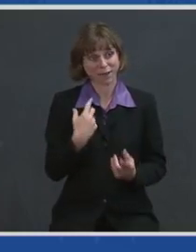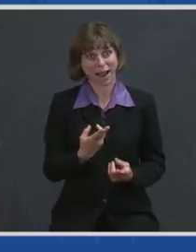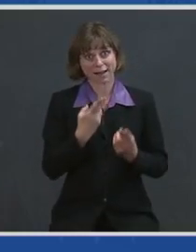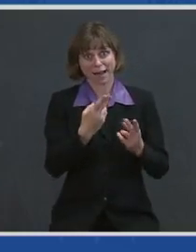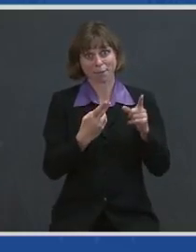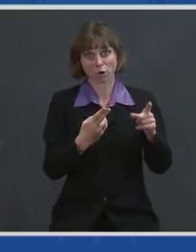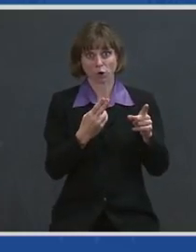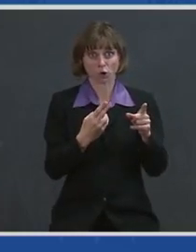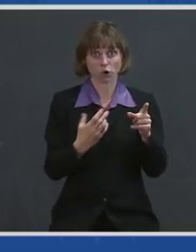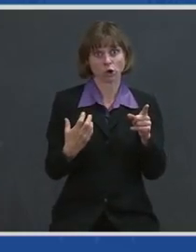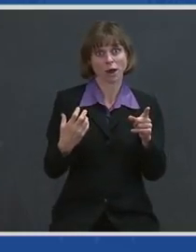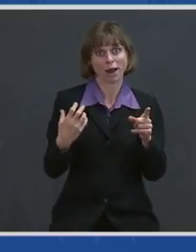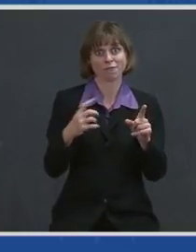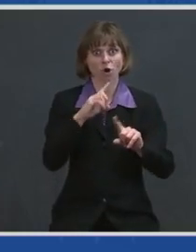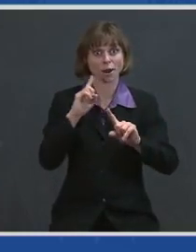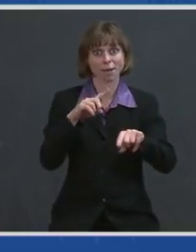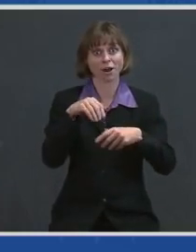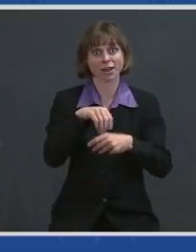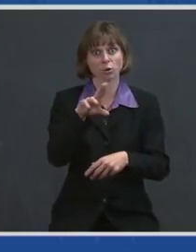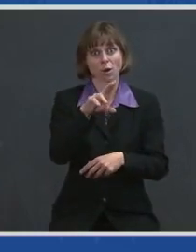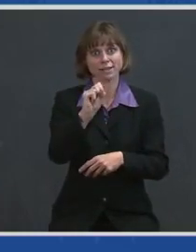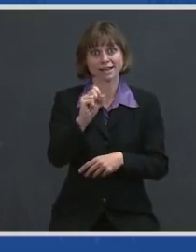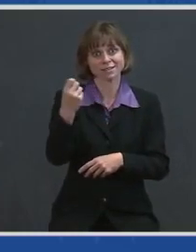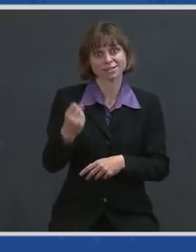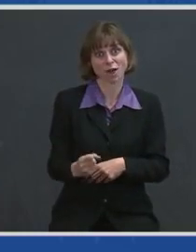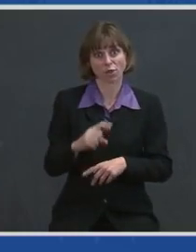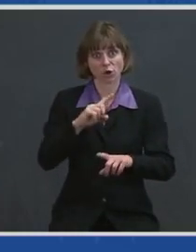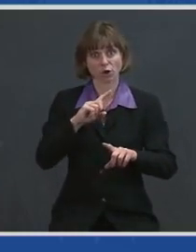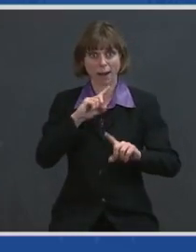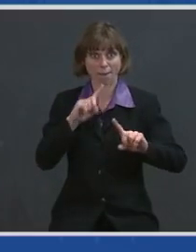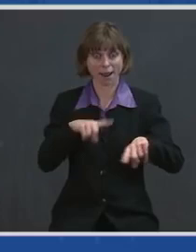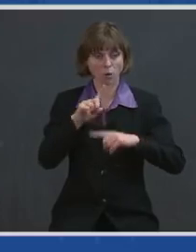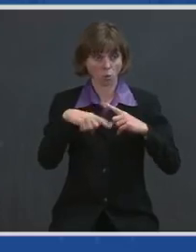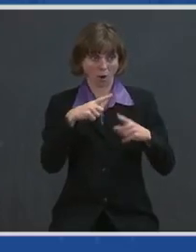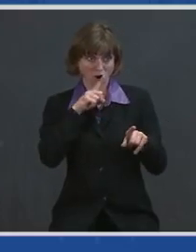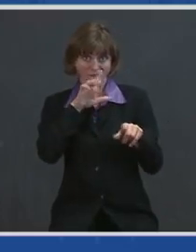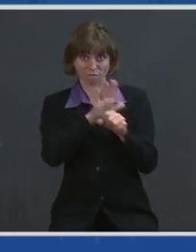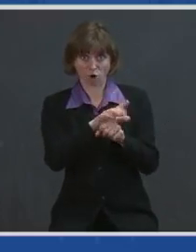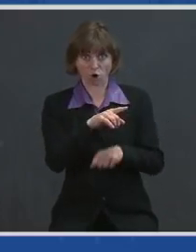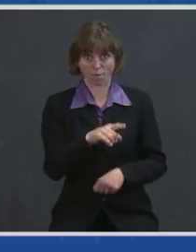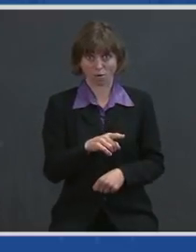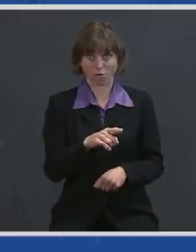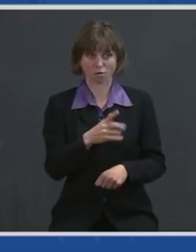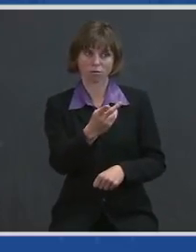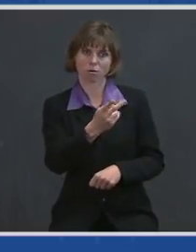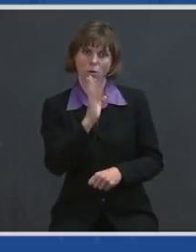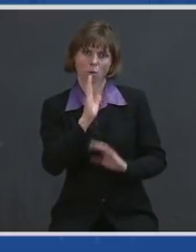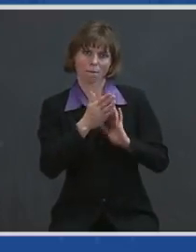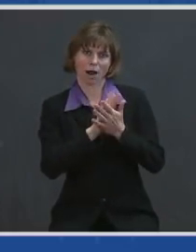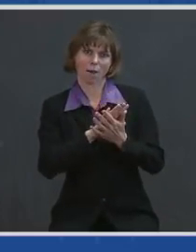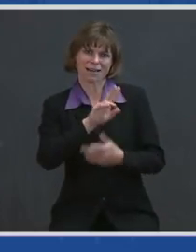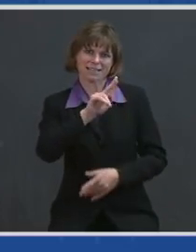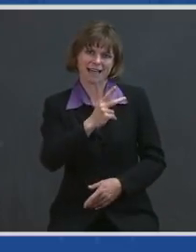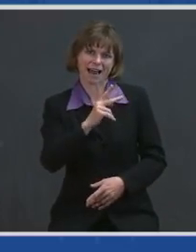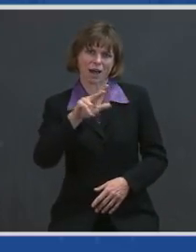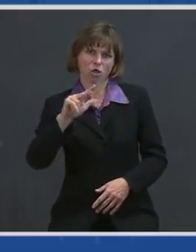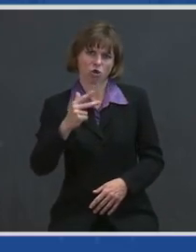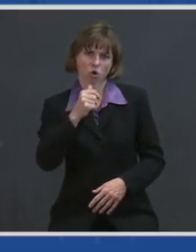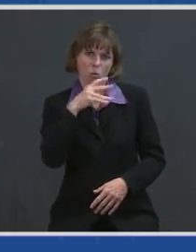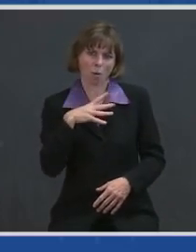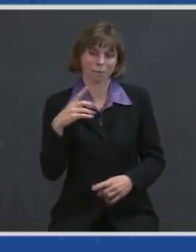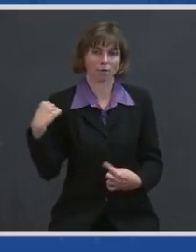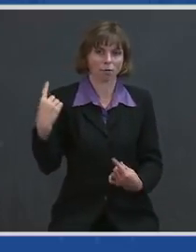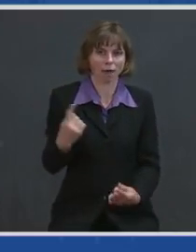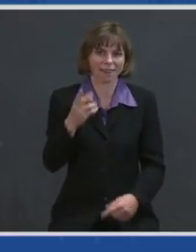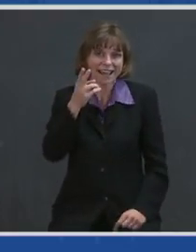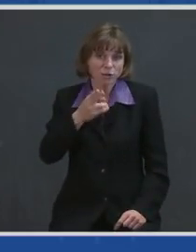as commander of the United States Southern Command. And when confirmed, they will become the second and third women in the history of the